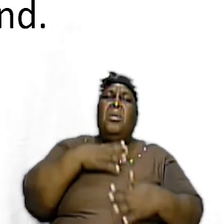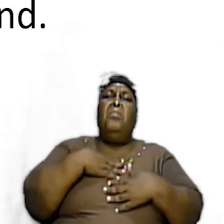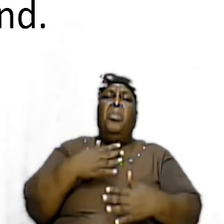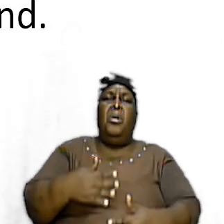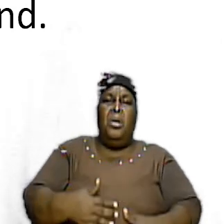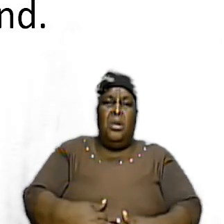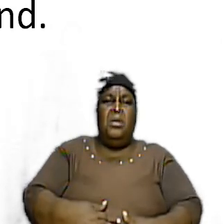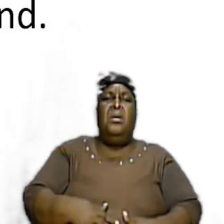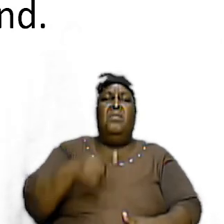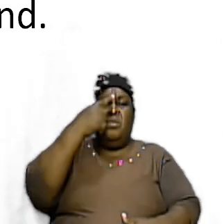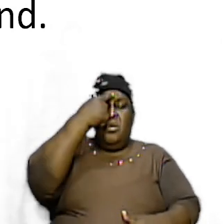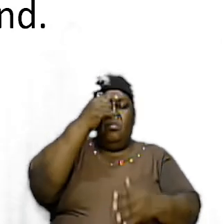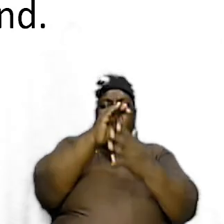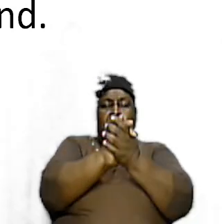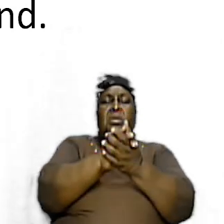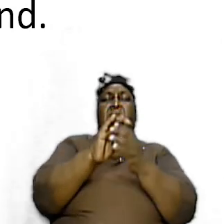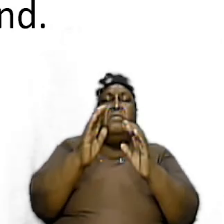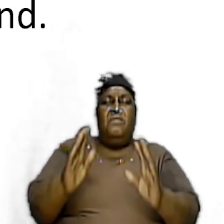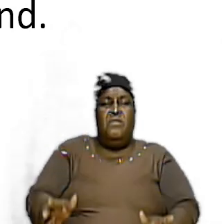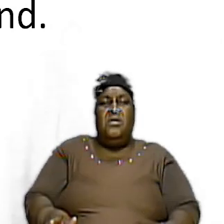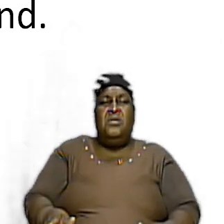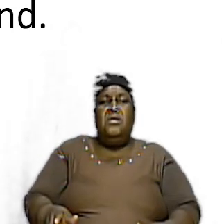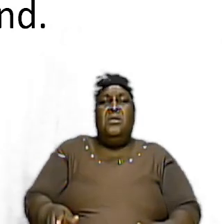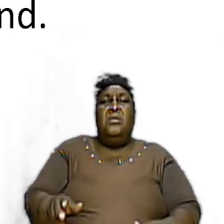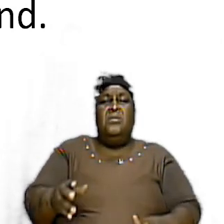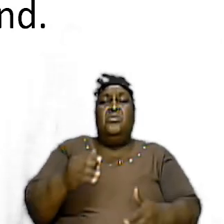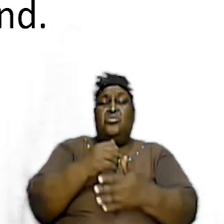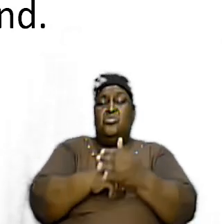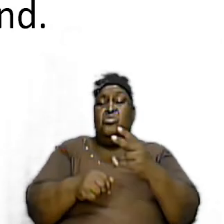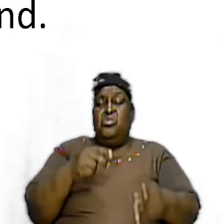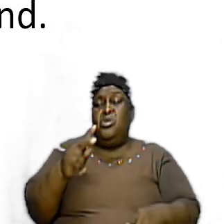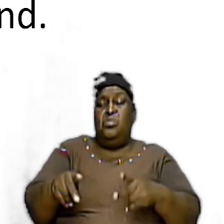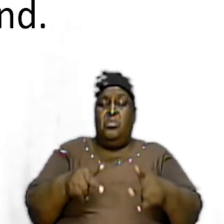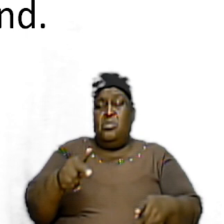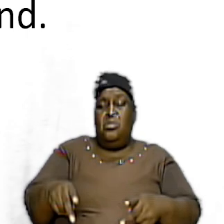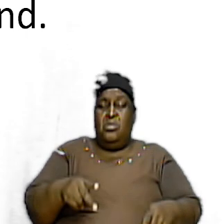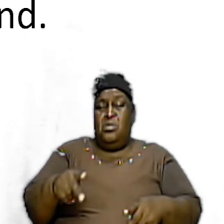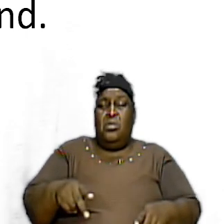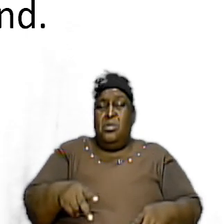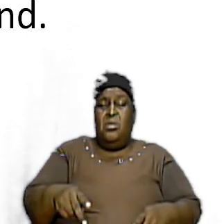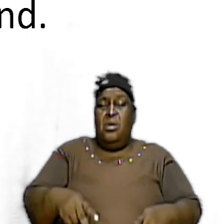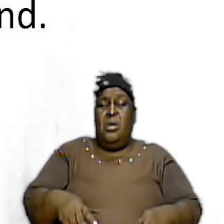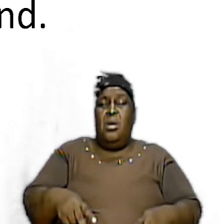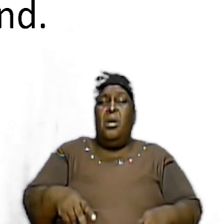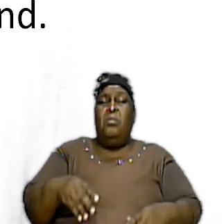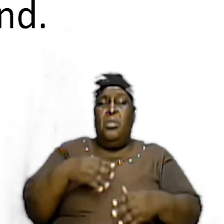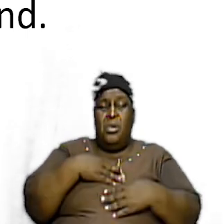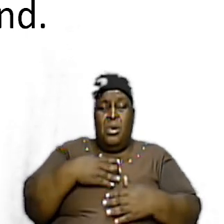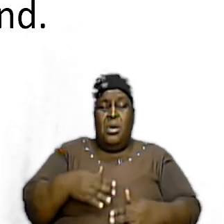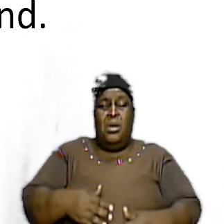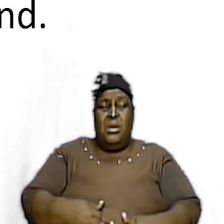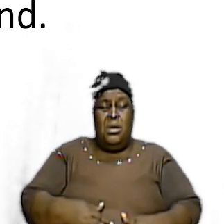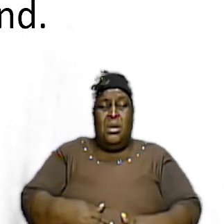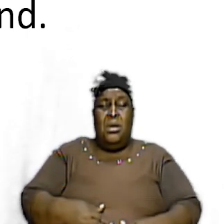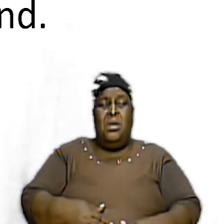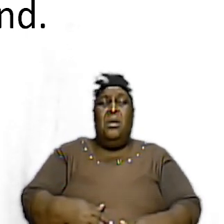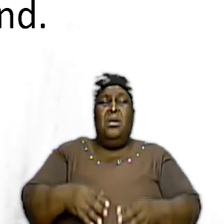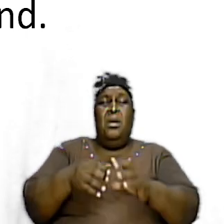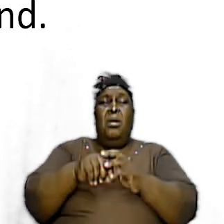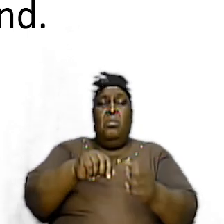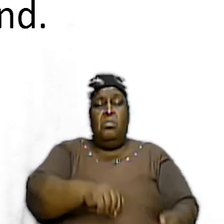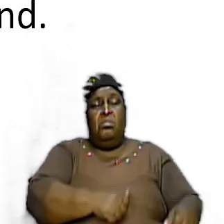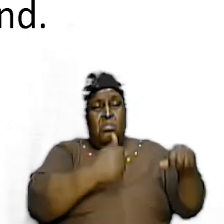of believers some folks even extend it a little bit deeper and call it a body of baptized